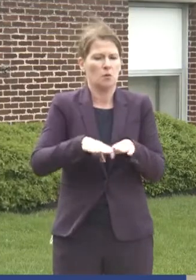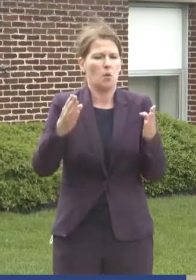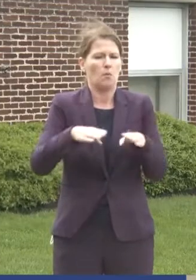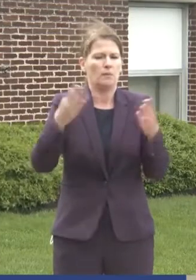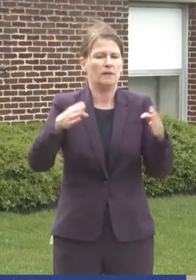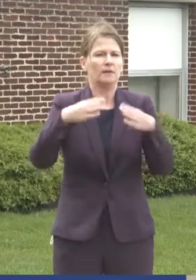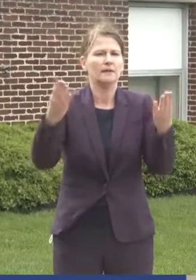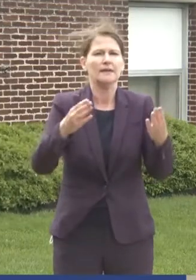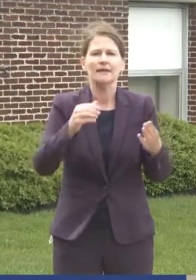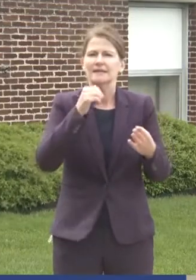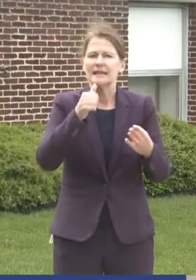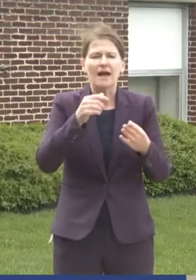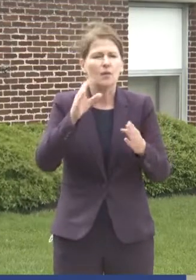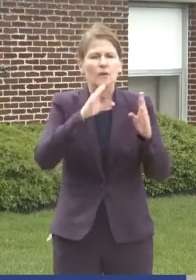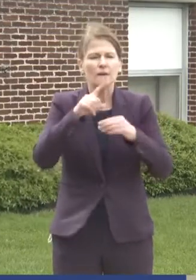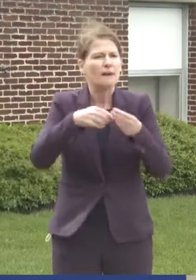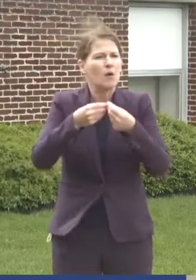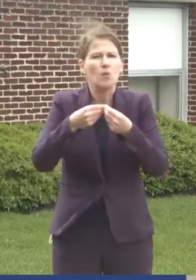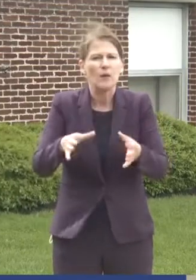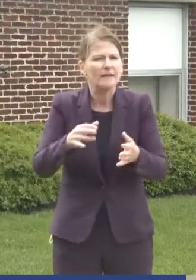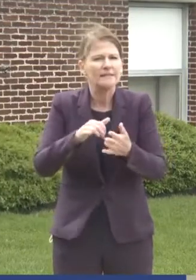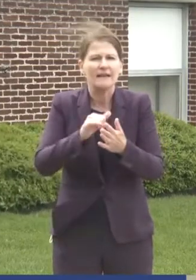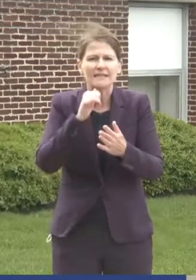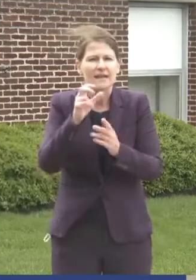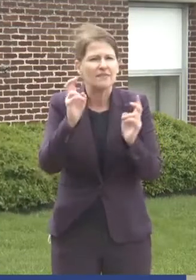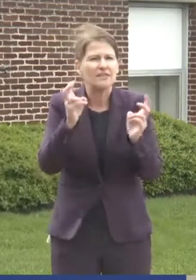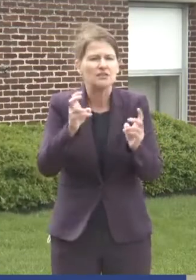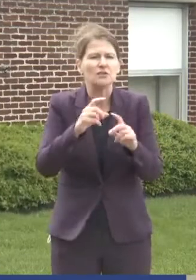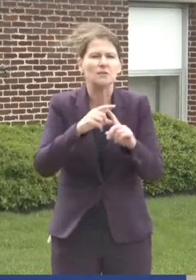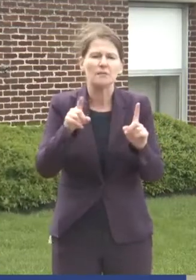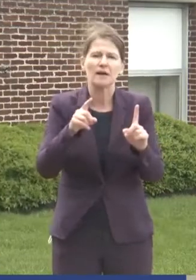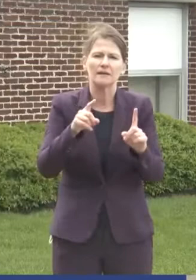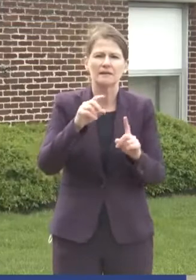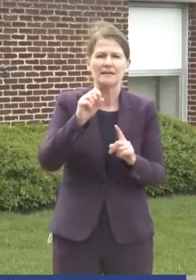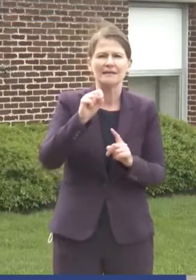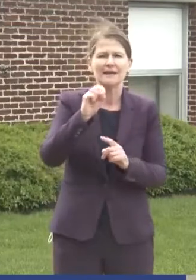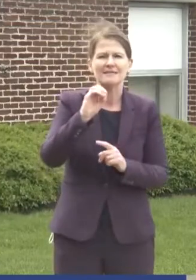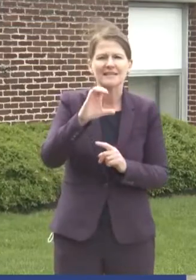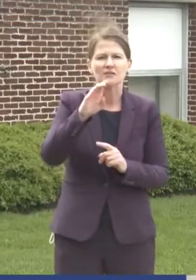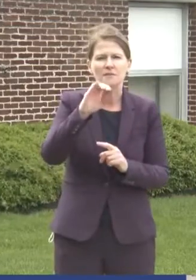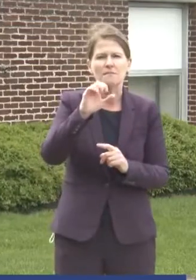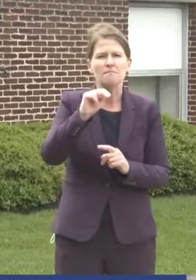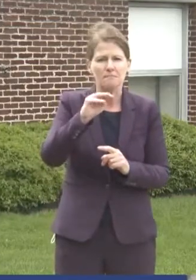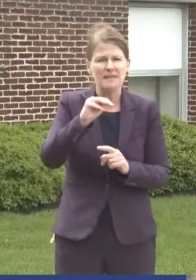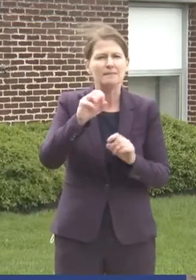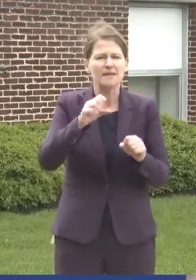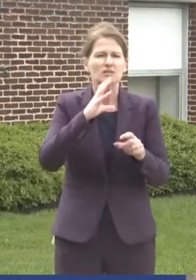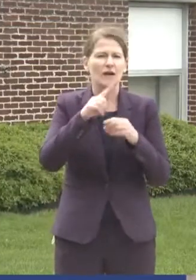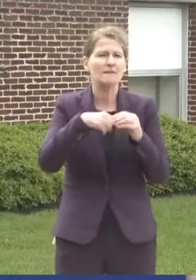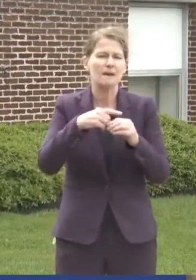issue. It's making sure, and I said, as Secretary Bean talked about, the hesitancy issue. You want to weigh in on this? Sure.